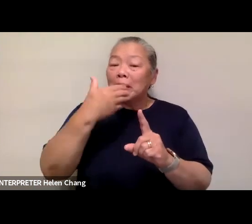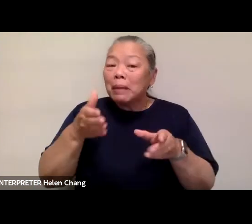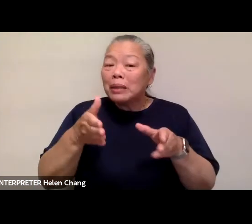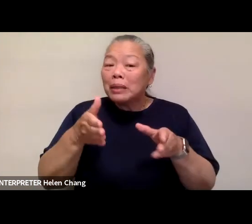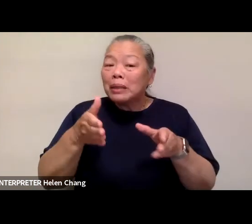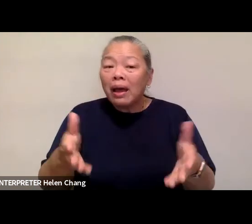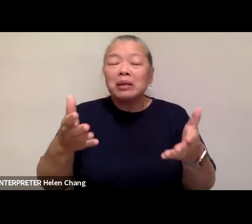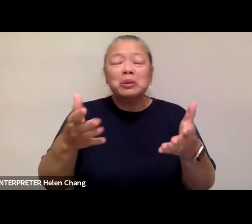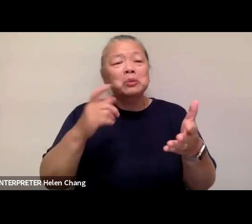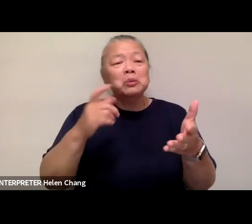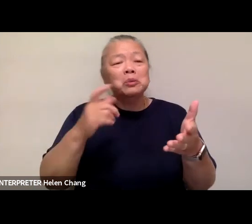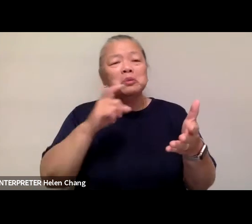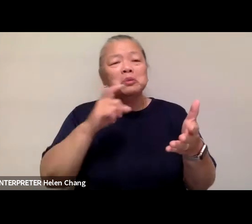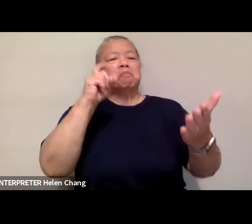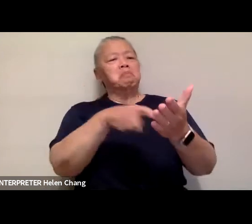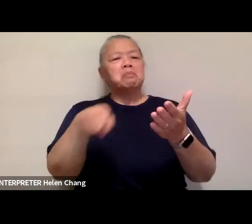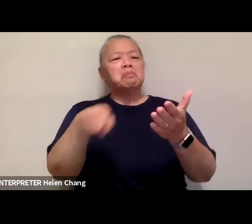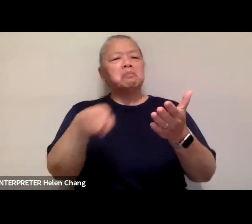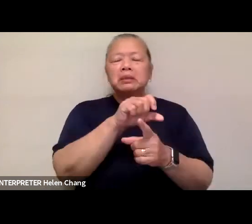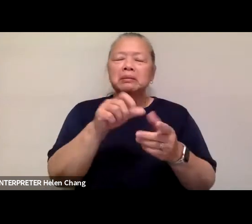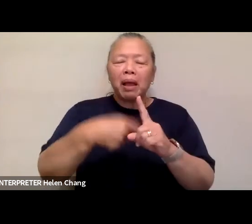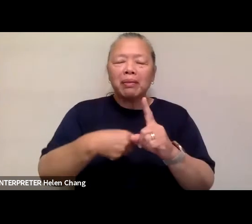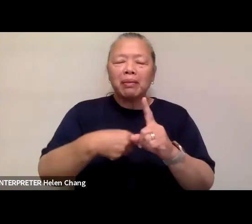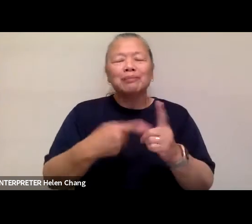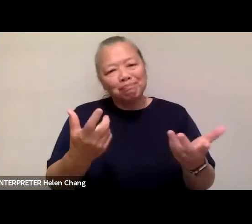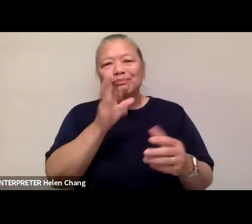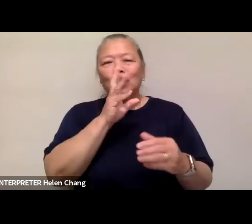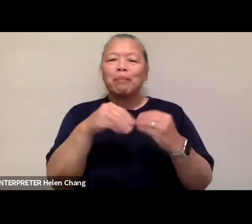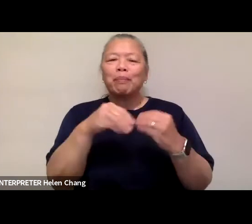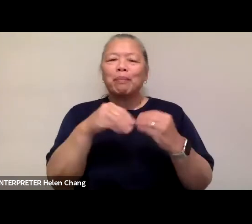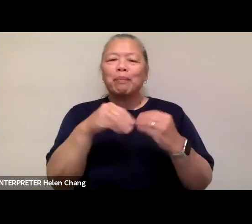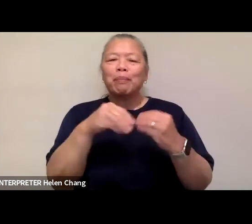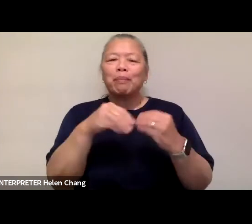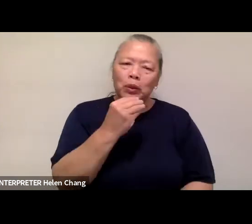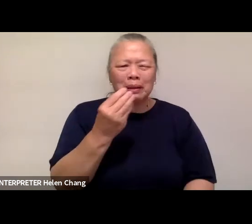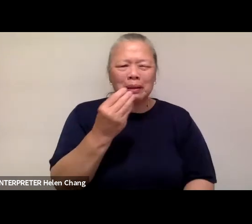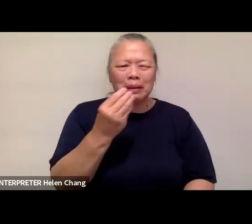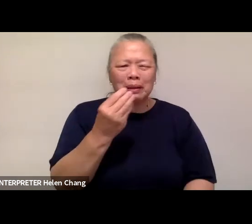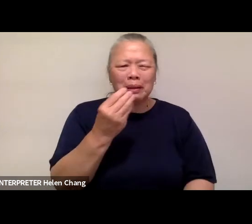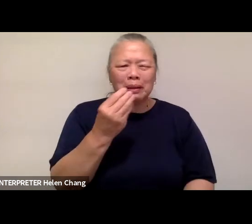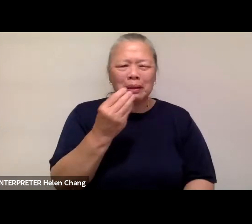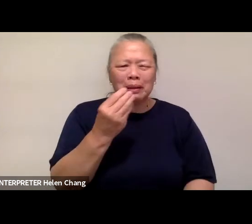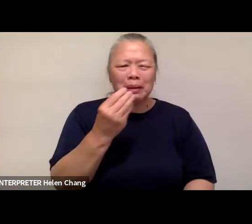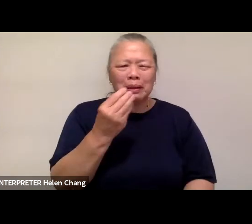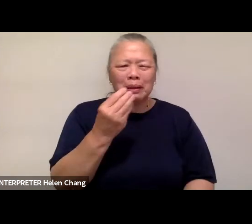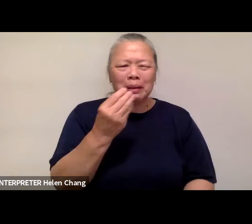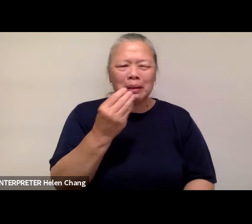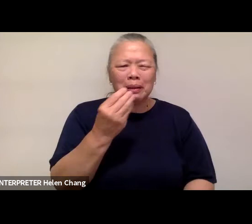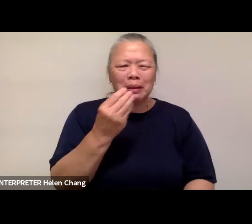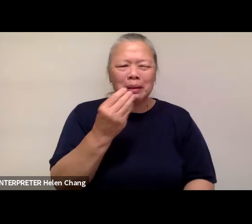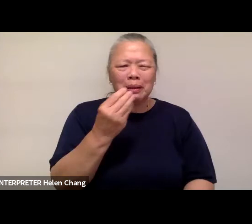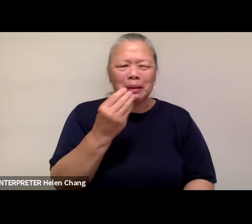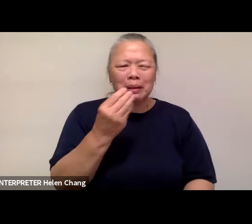about and enjoying food. For as many of you know, food is a window into another culture. It's a way to